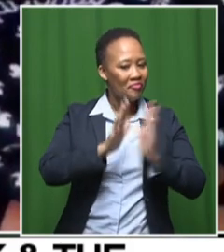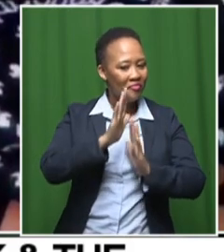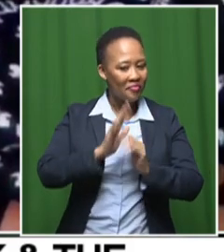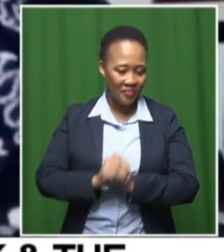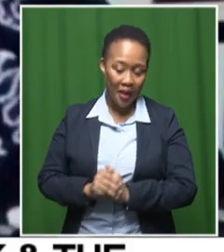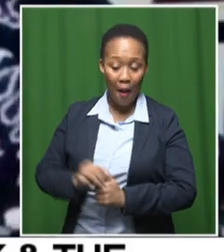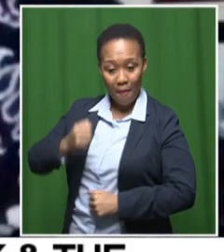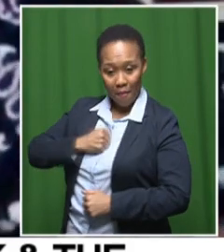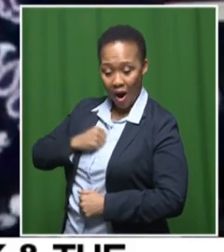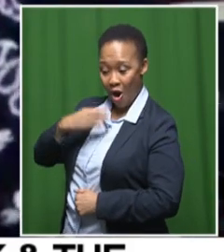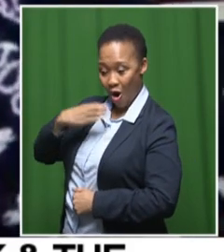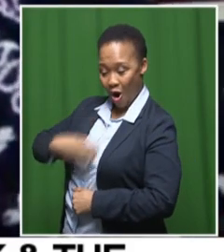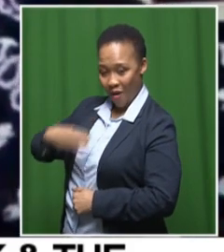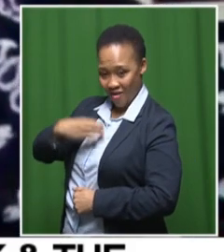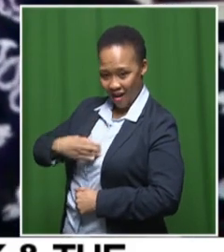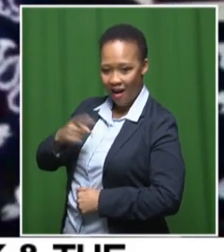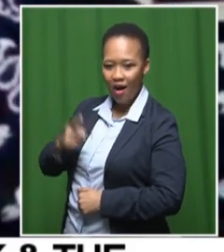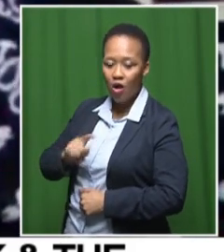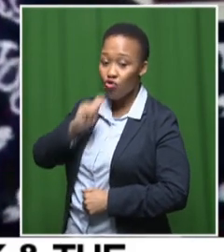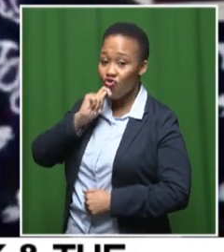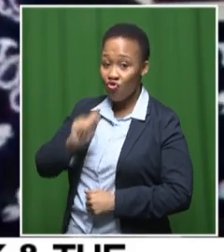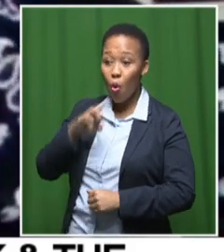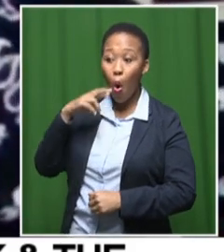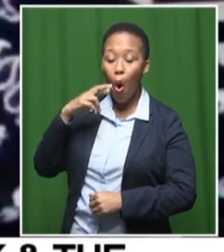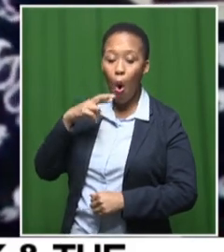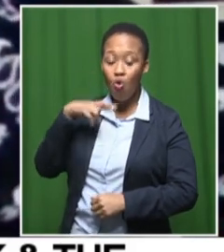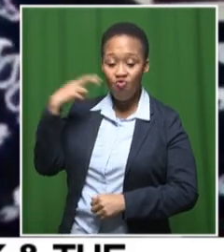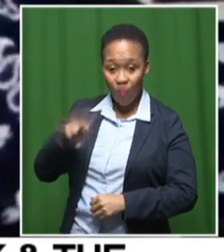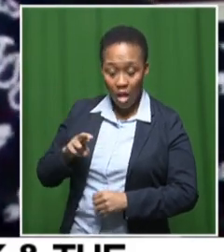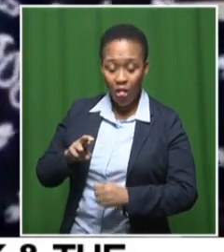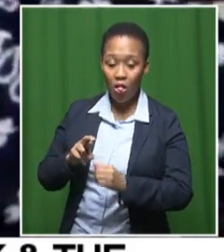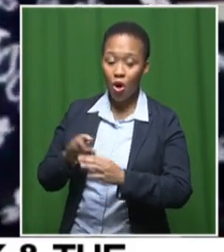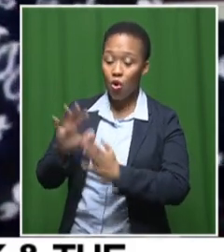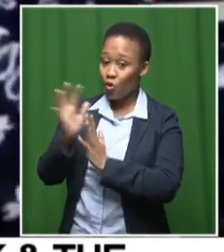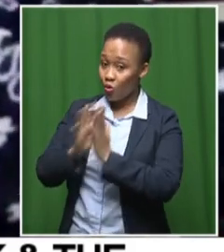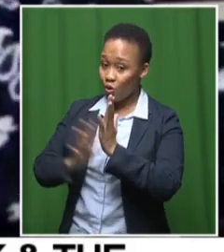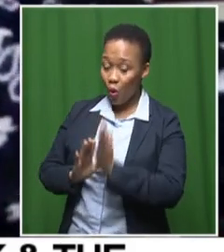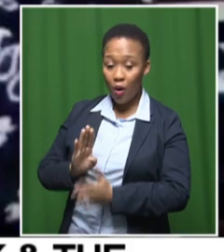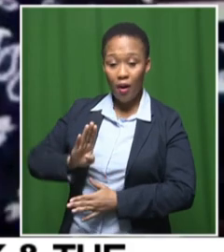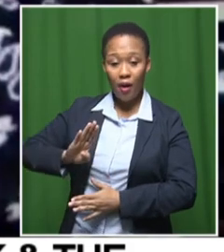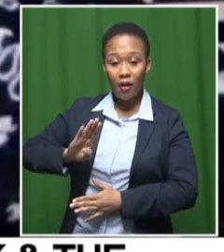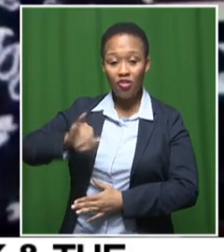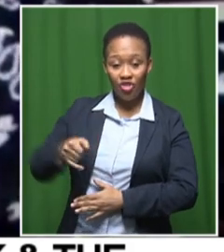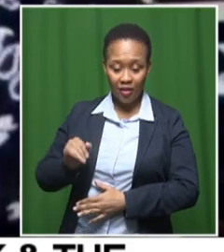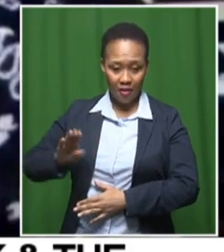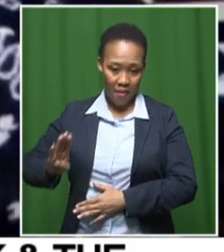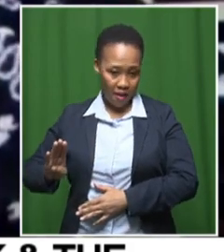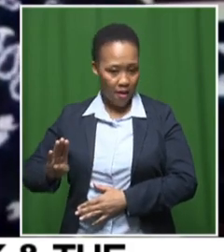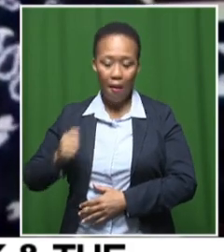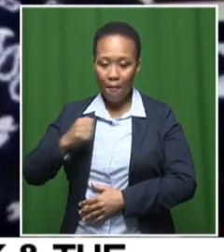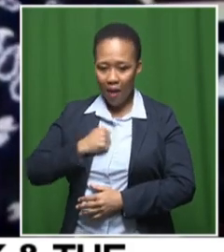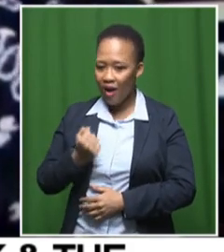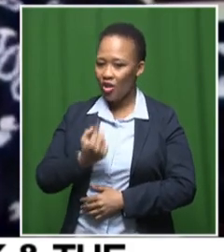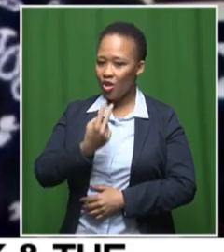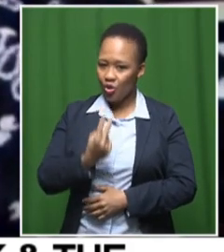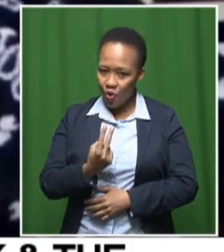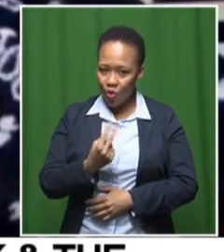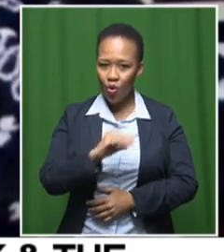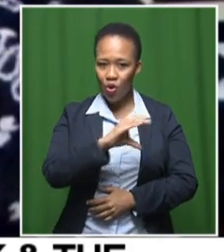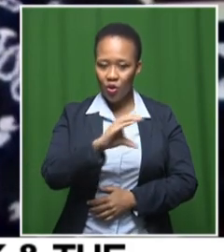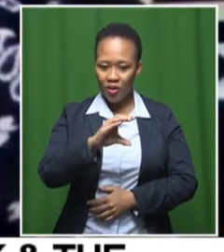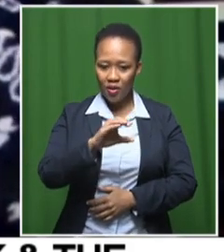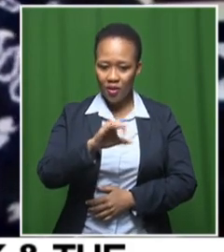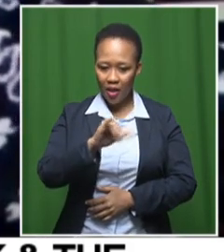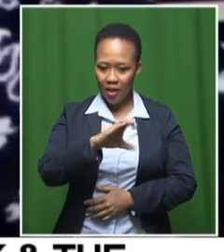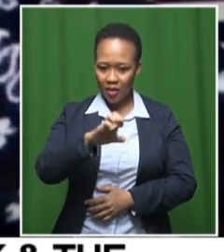character doesn't come into the original story of Jack and Beanstalk. My character is one of two. There is Cecil and Claude. They are the two